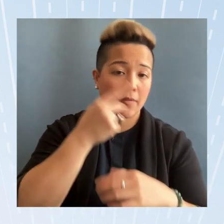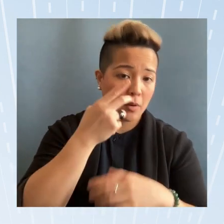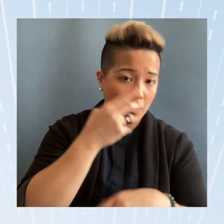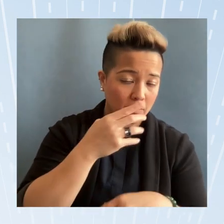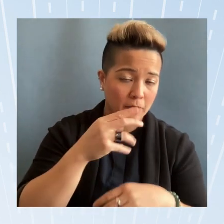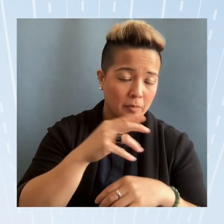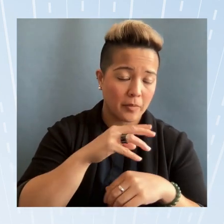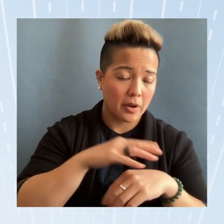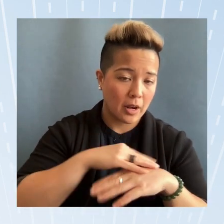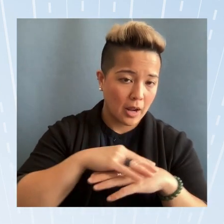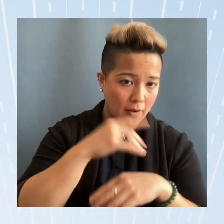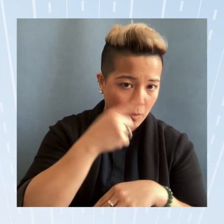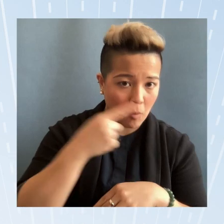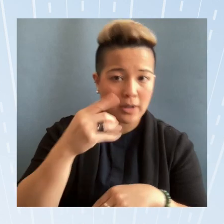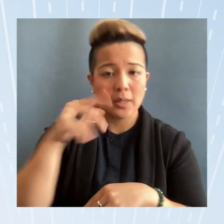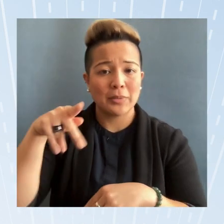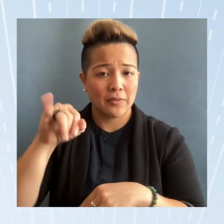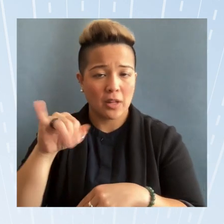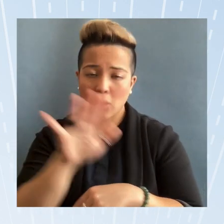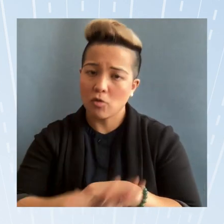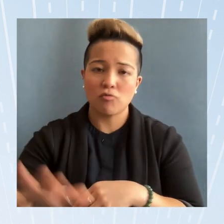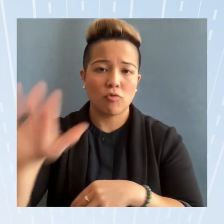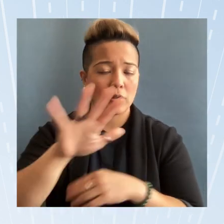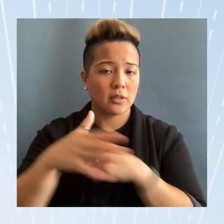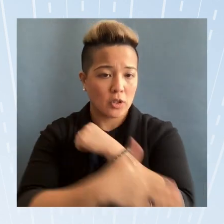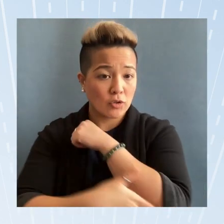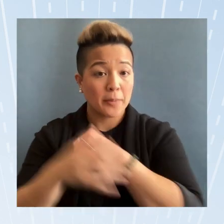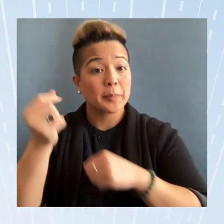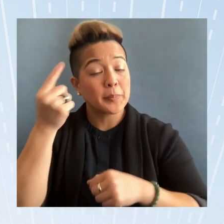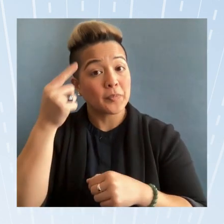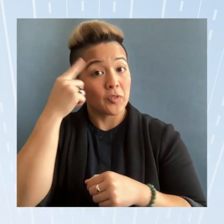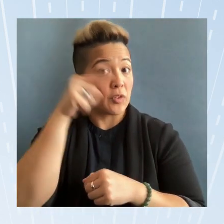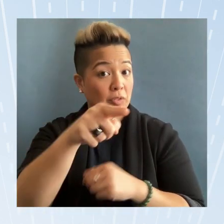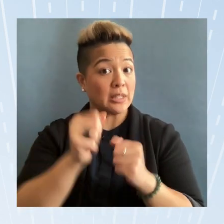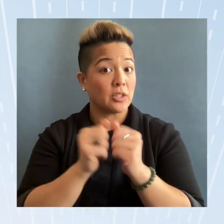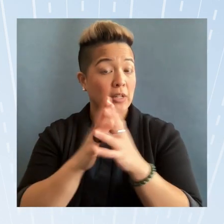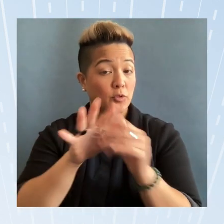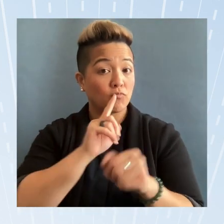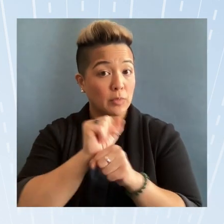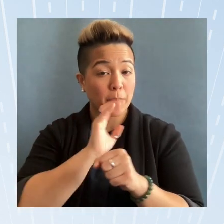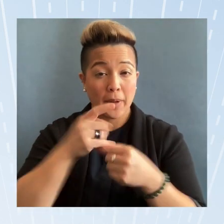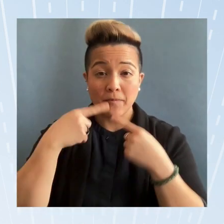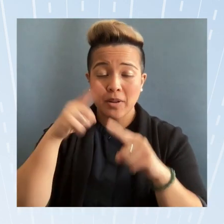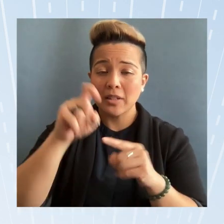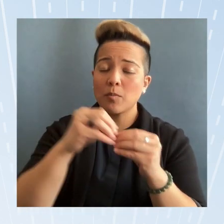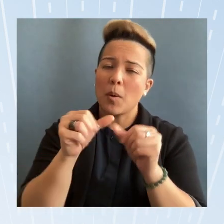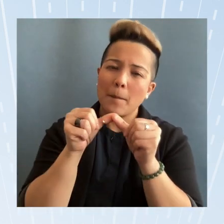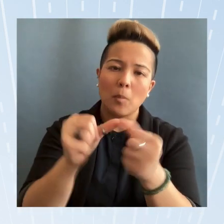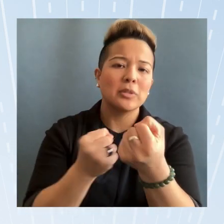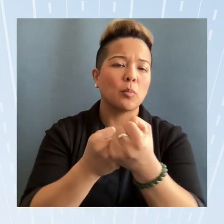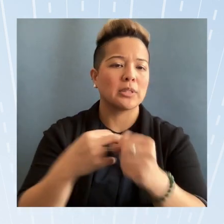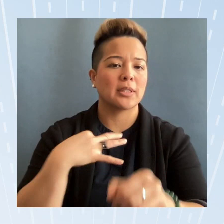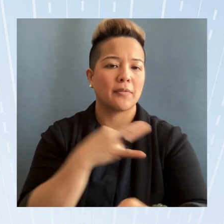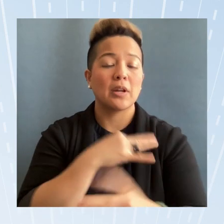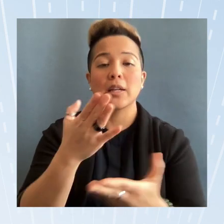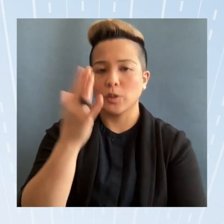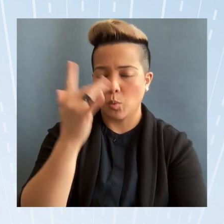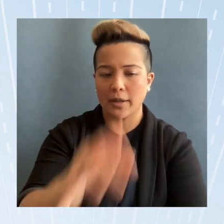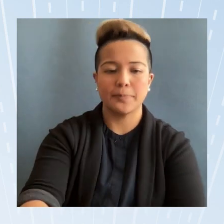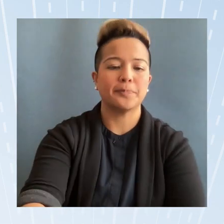Islanders across the country however for the initiative to truly be effective it needs more permanent support staff and here's why